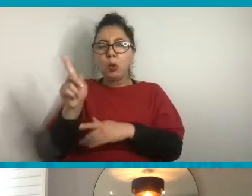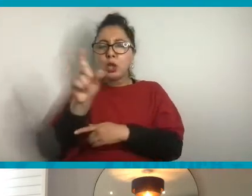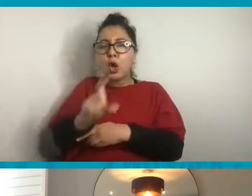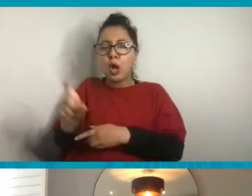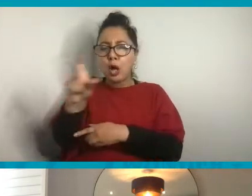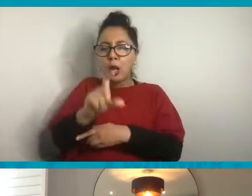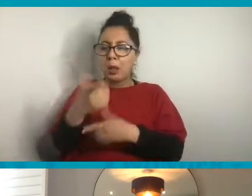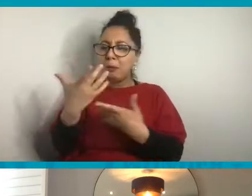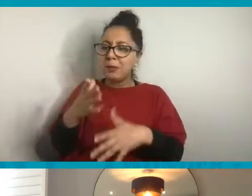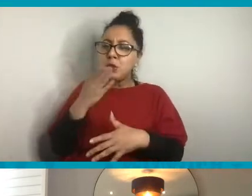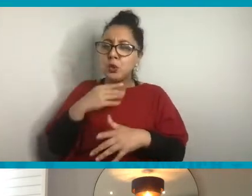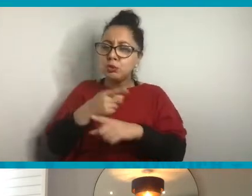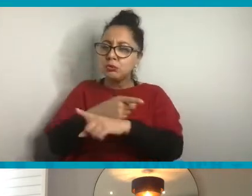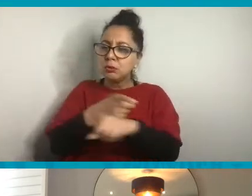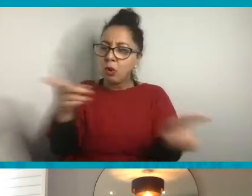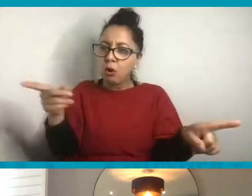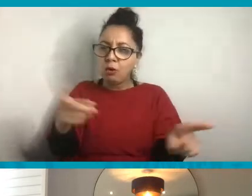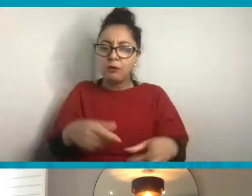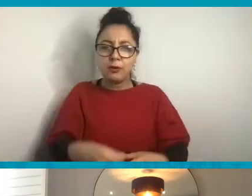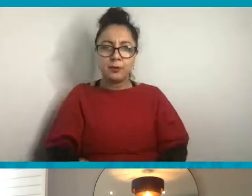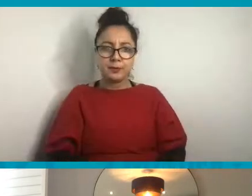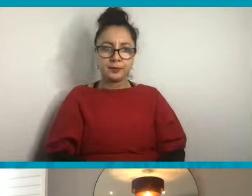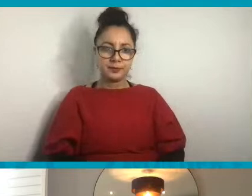might have been used as well.